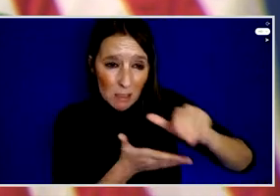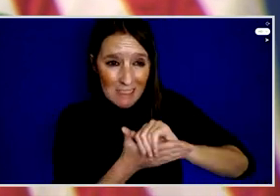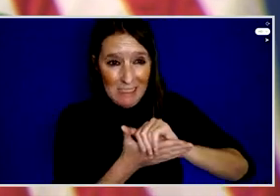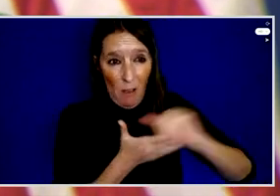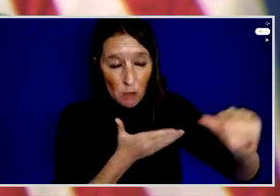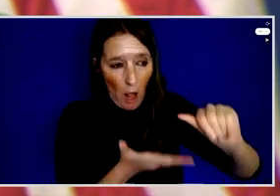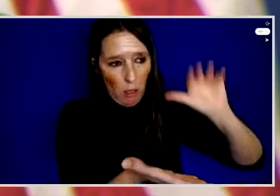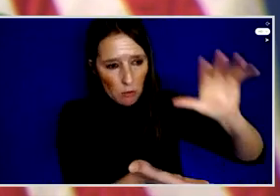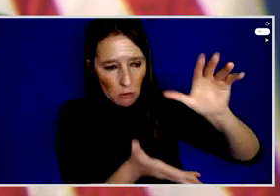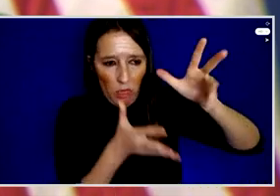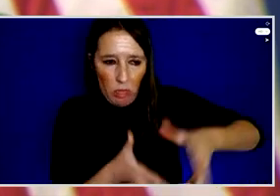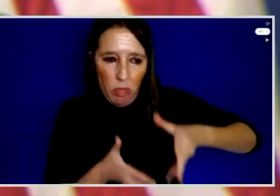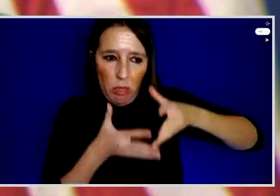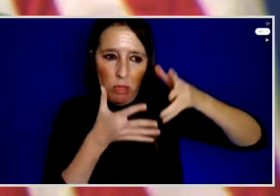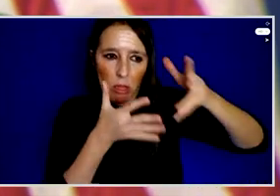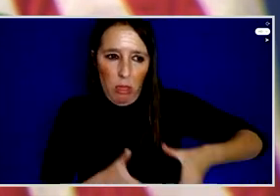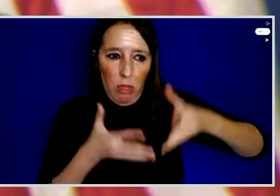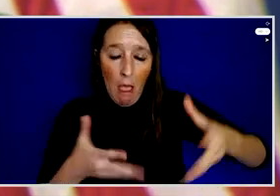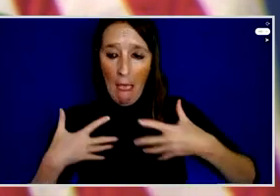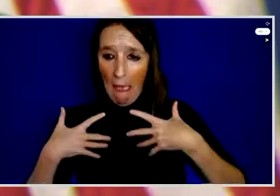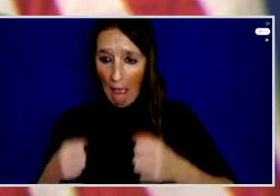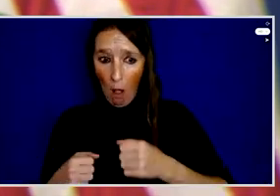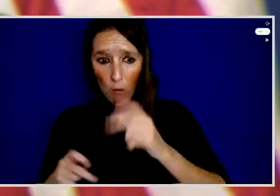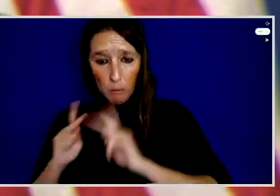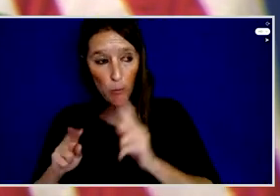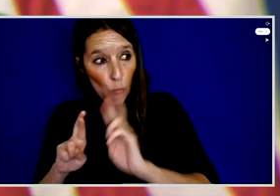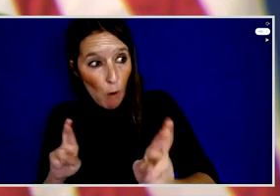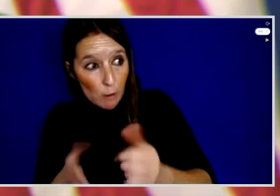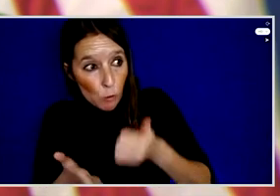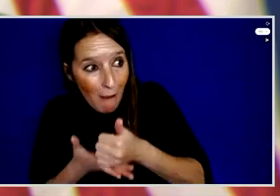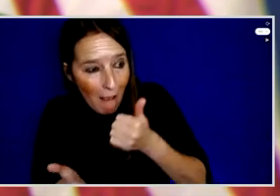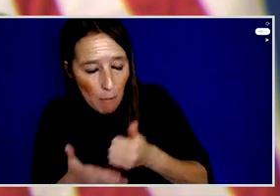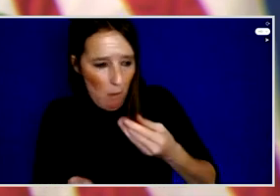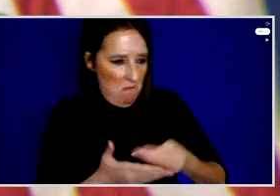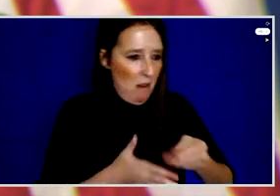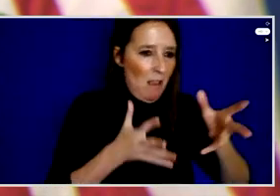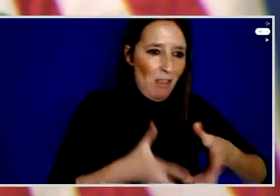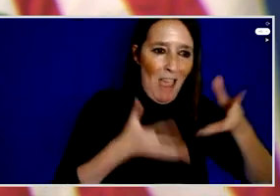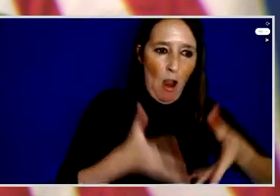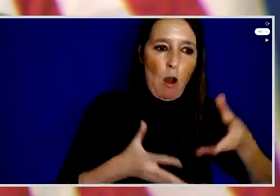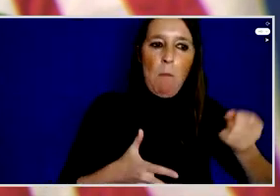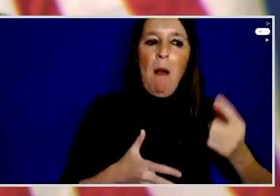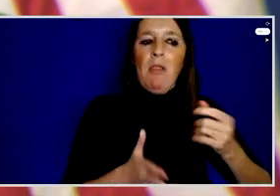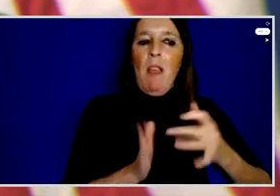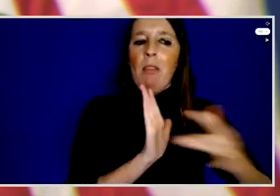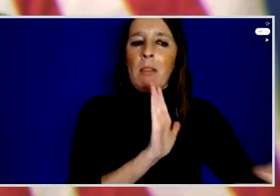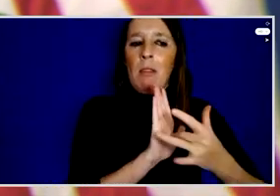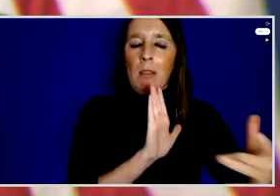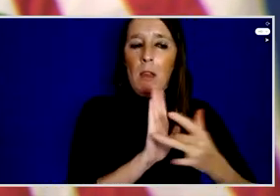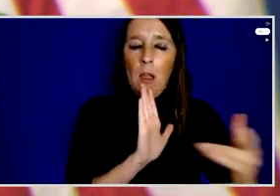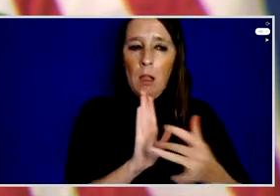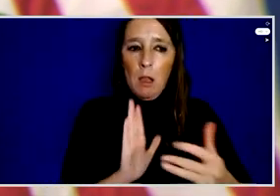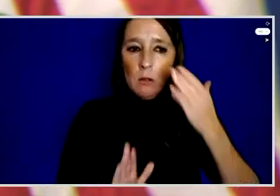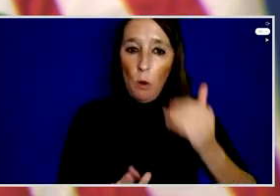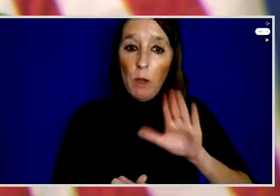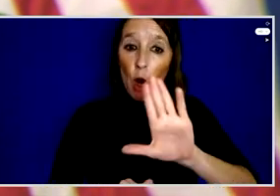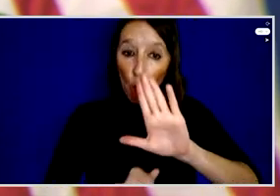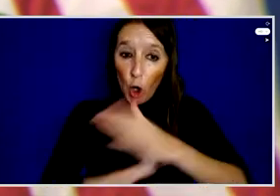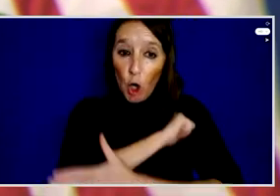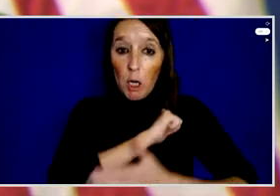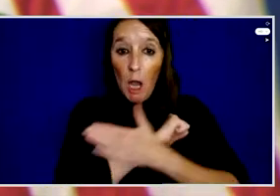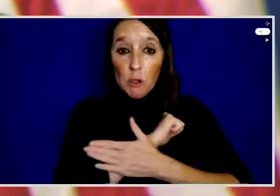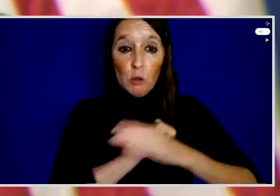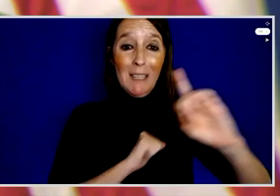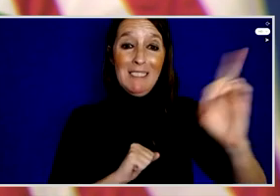officials stood by. In a country where democratic space is shrinking, press freedom is under serious